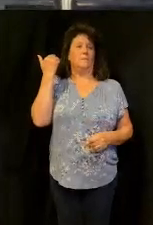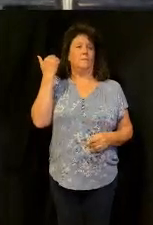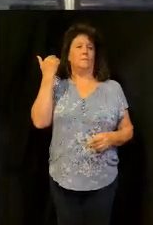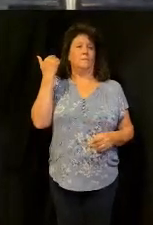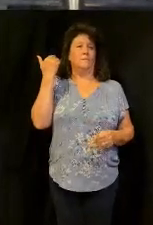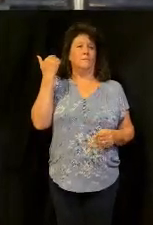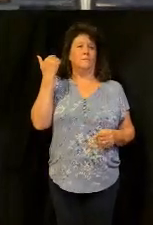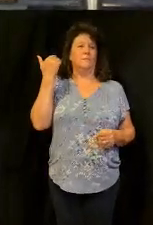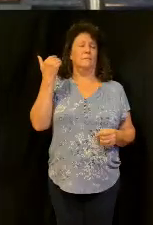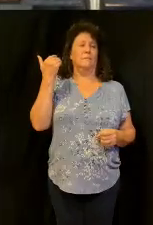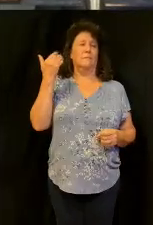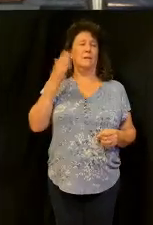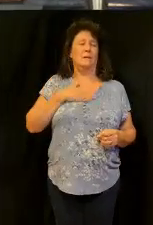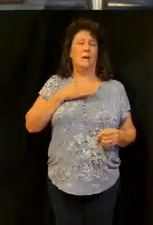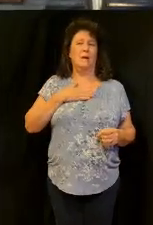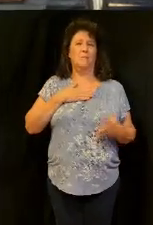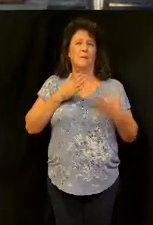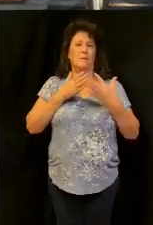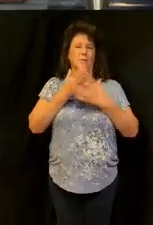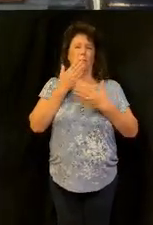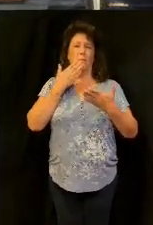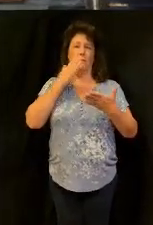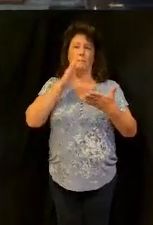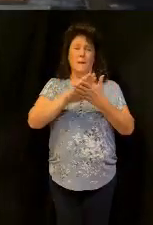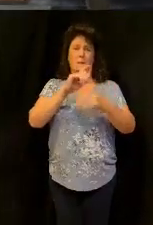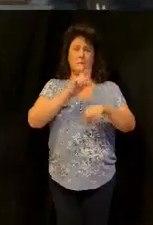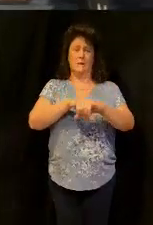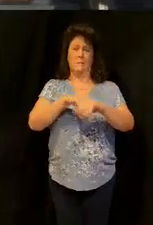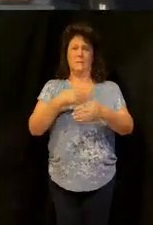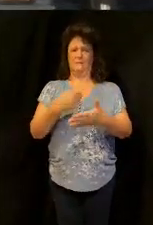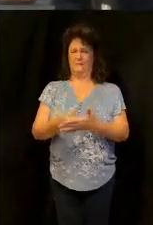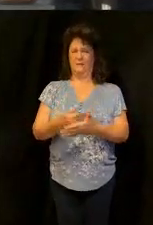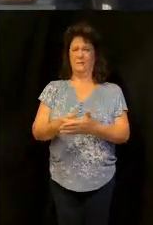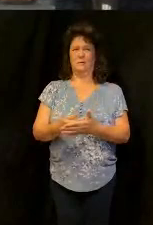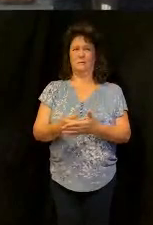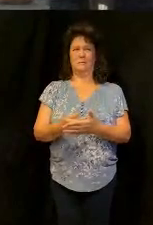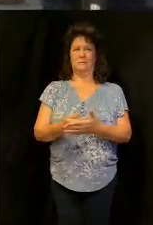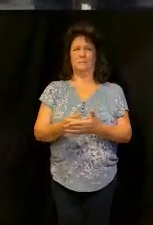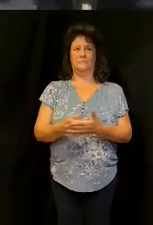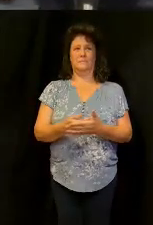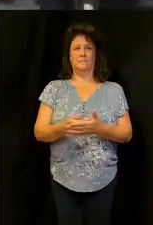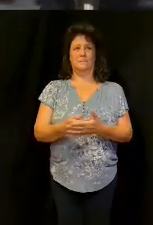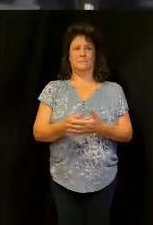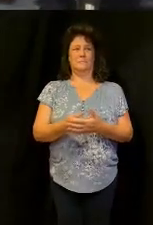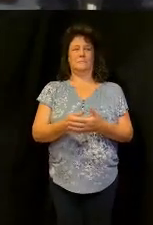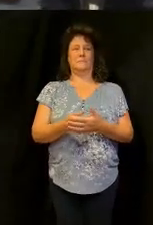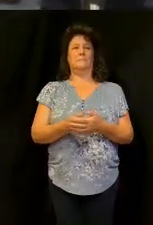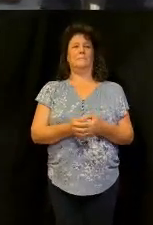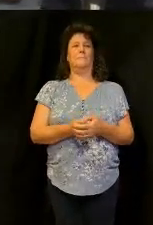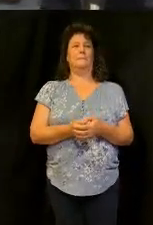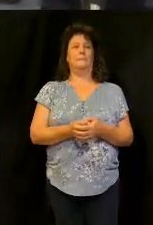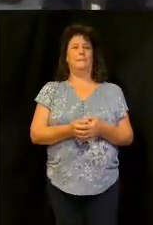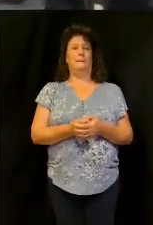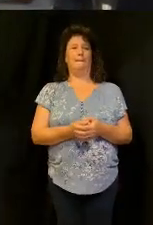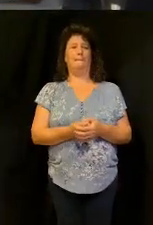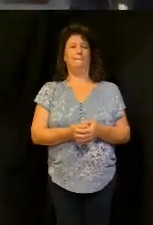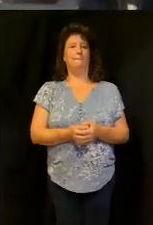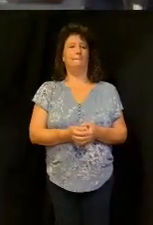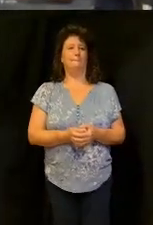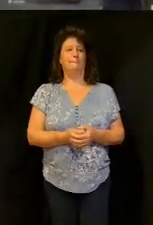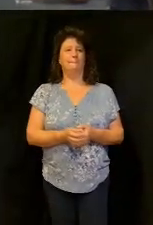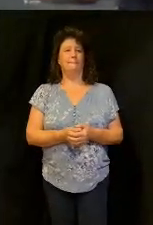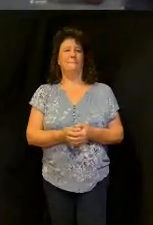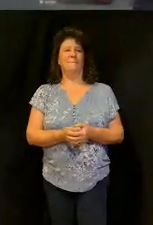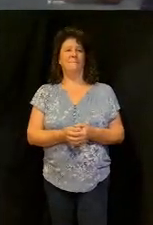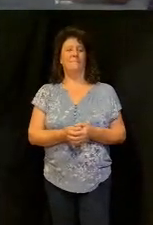i was going through some bad times financially and the only reason i'm bringing it up about finances is is because there was a